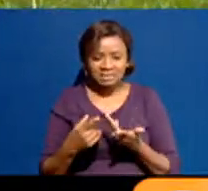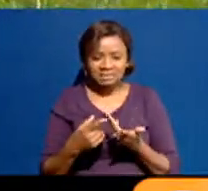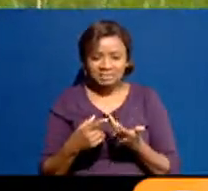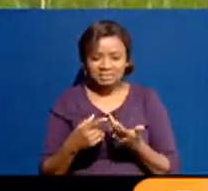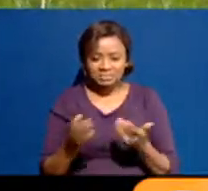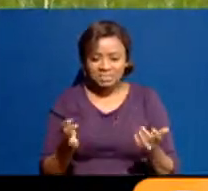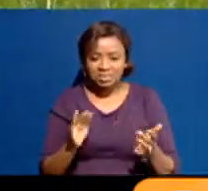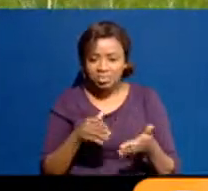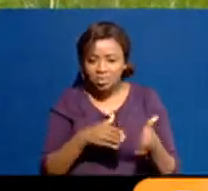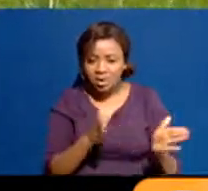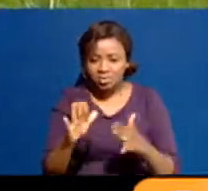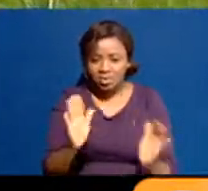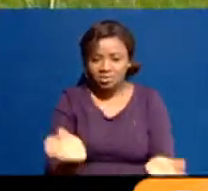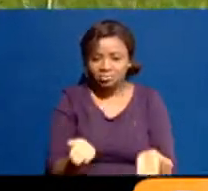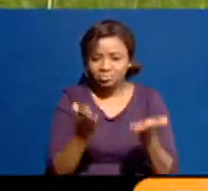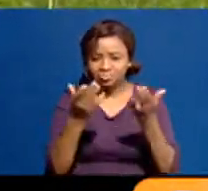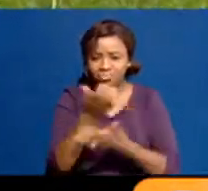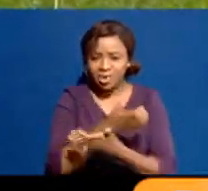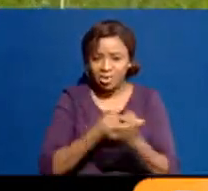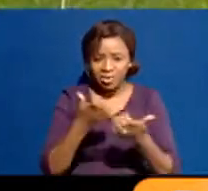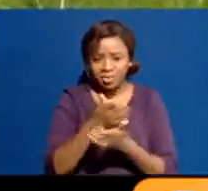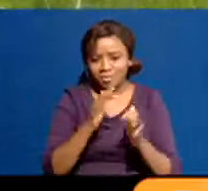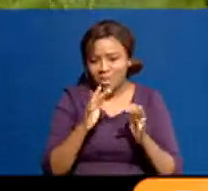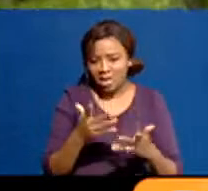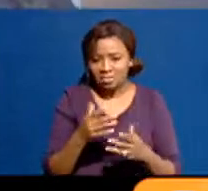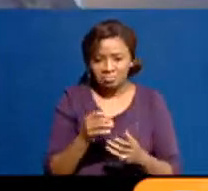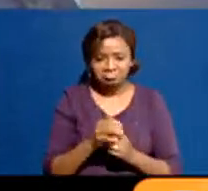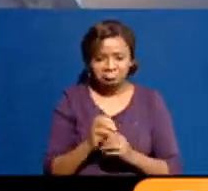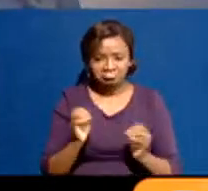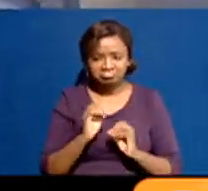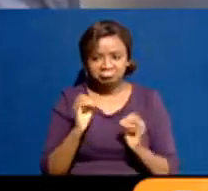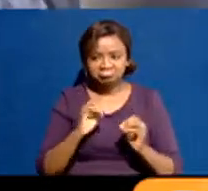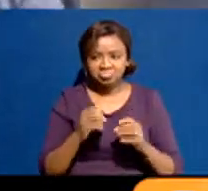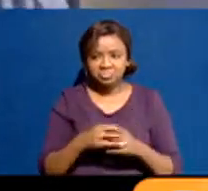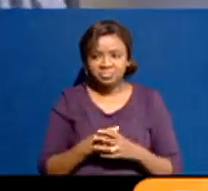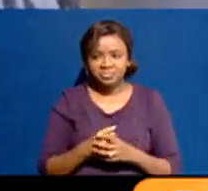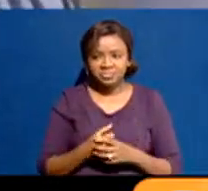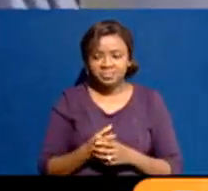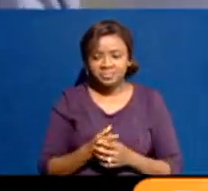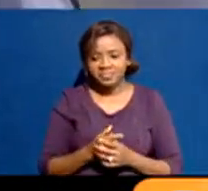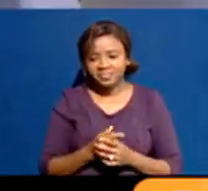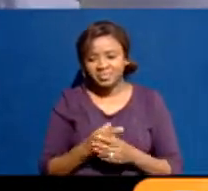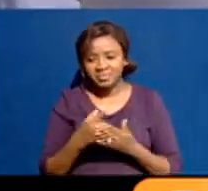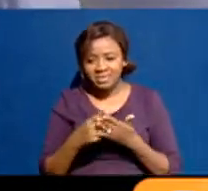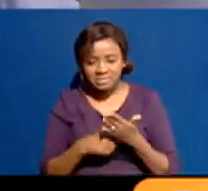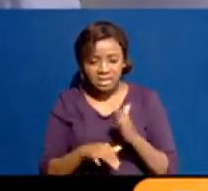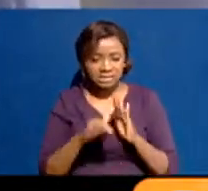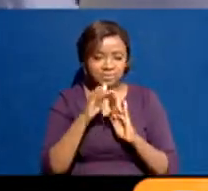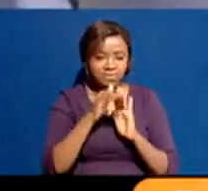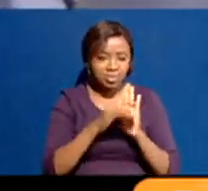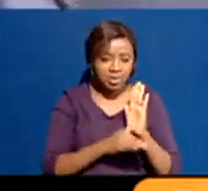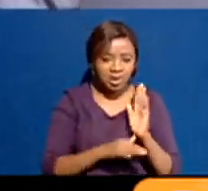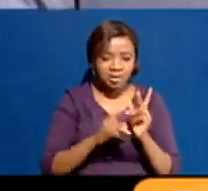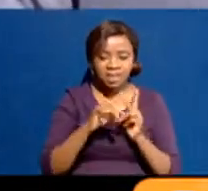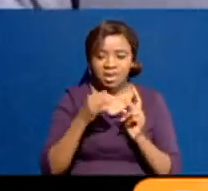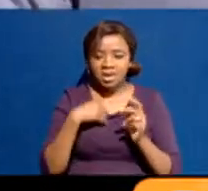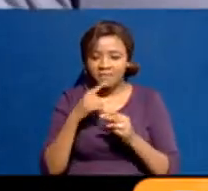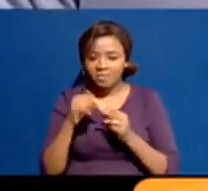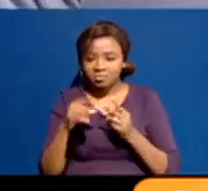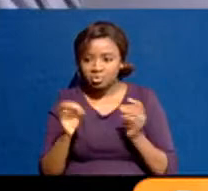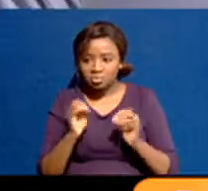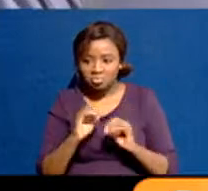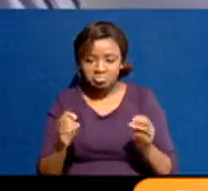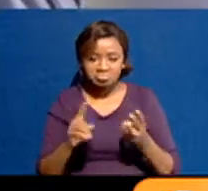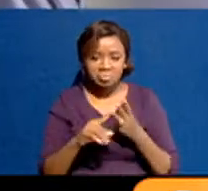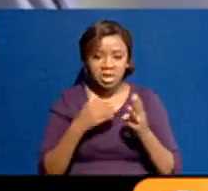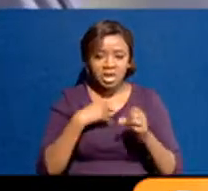We are in an economic crisis. We've been talking about this fiscal consolidation program. We are out of options. We've got